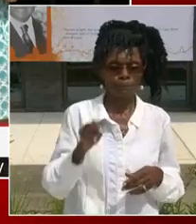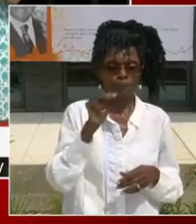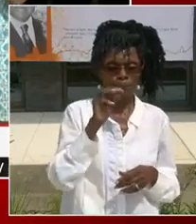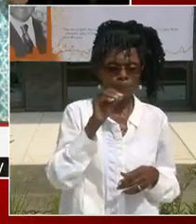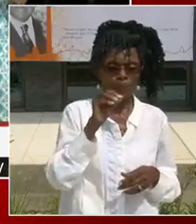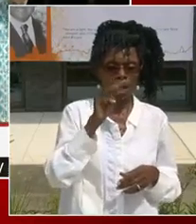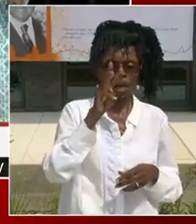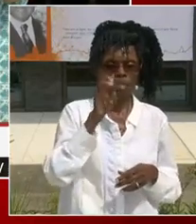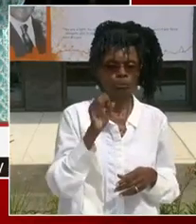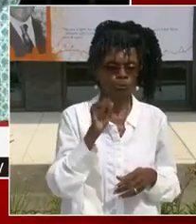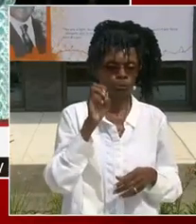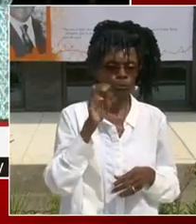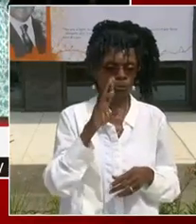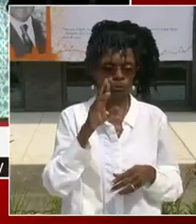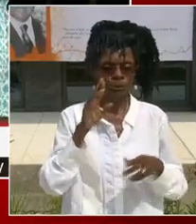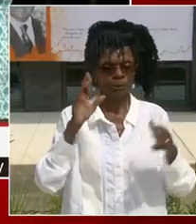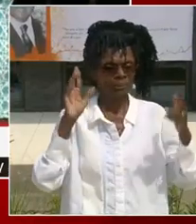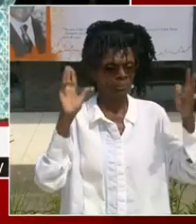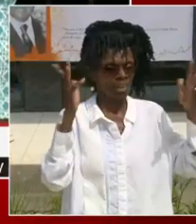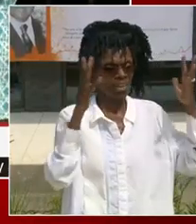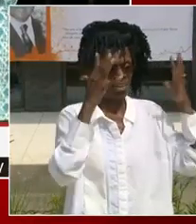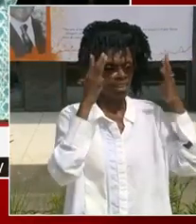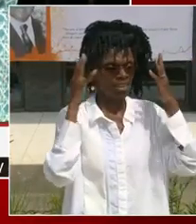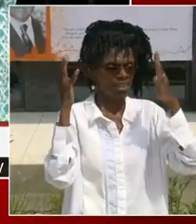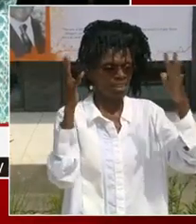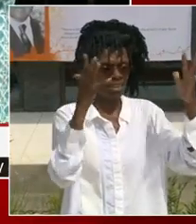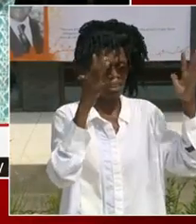Let's give Caleb a big round of applause!